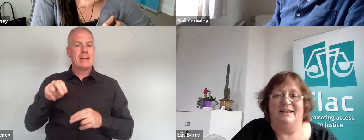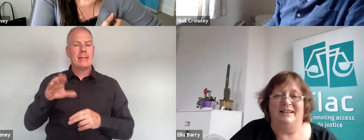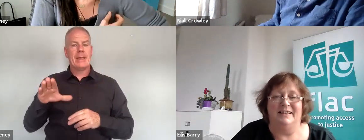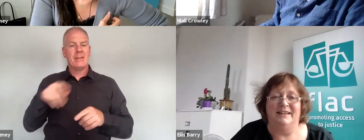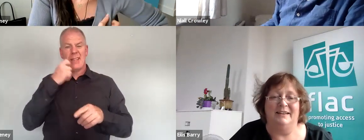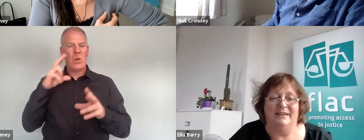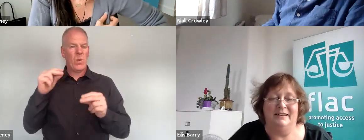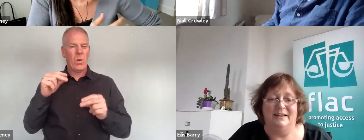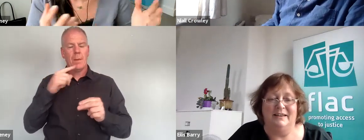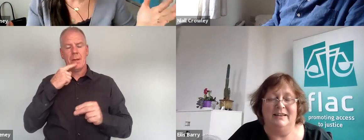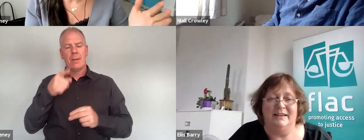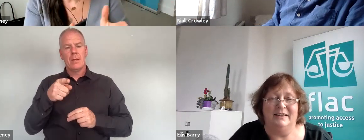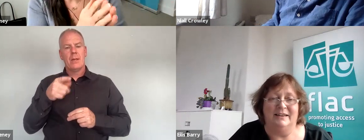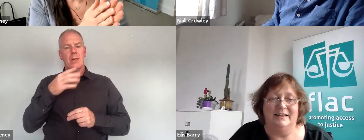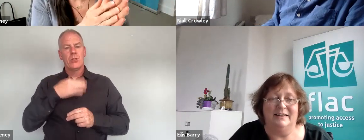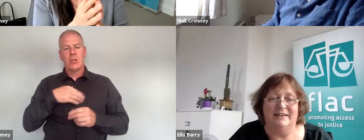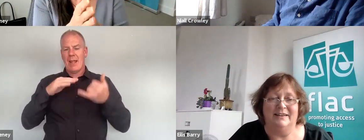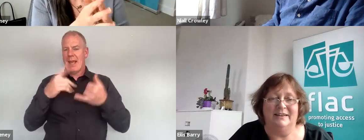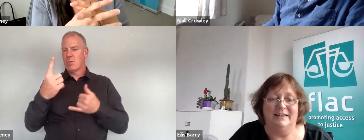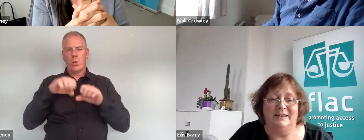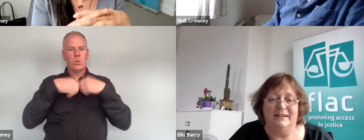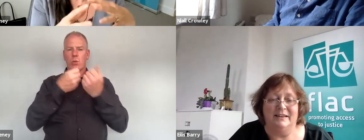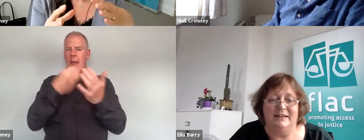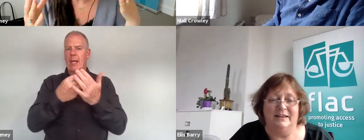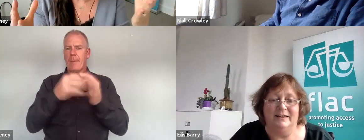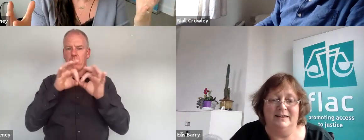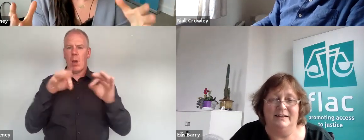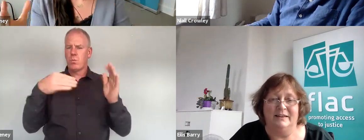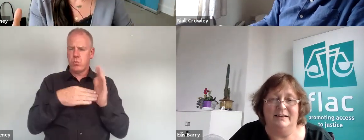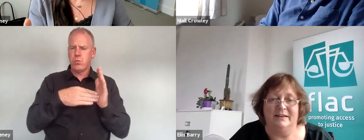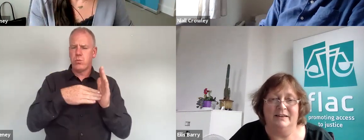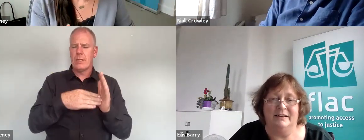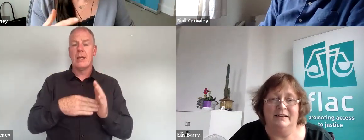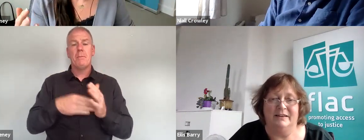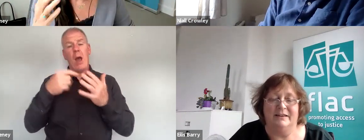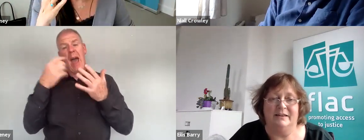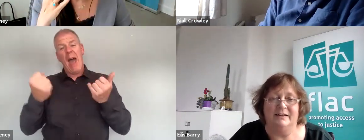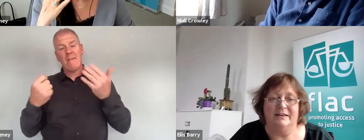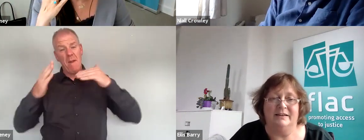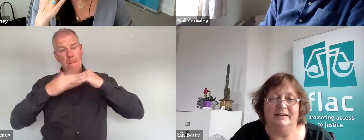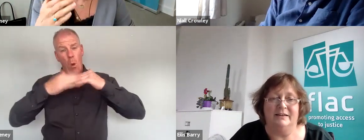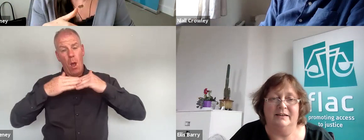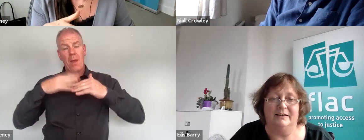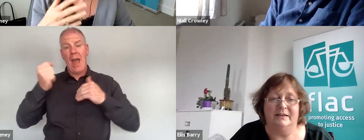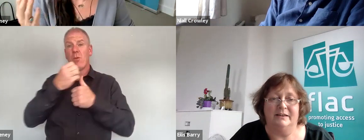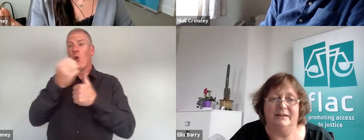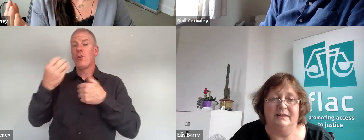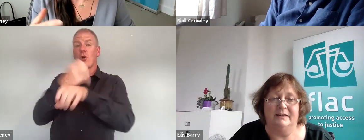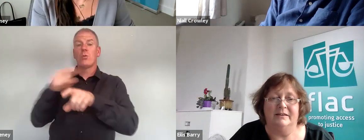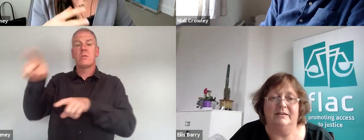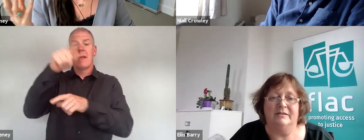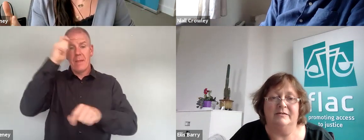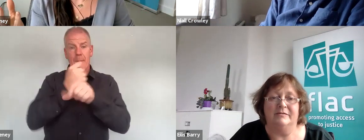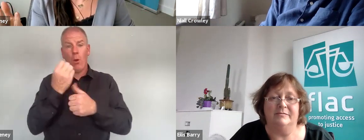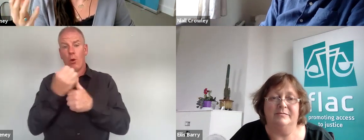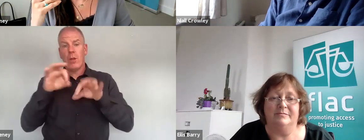Neil has called out except the socio-economic ground I think and also just to look at other ones as well I mean we're seeing in other jurisdictions the consideration of